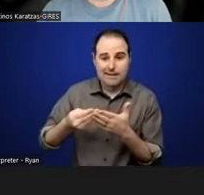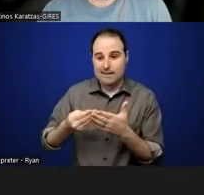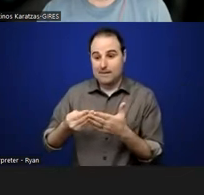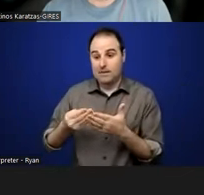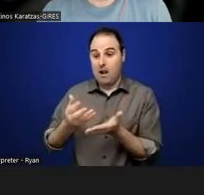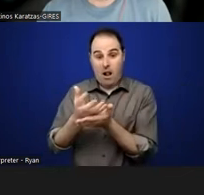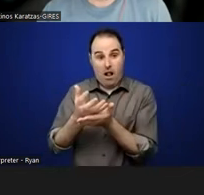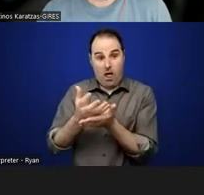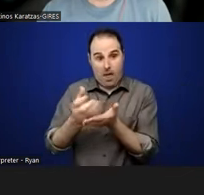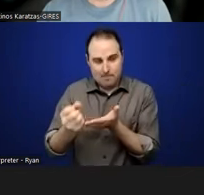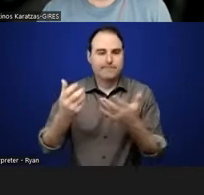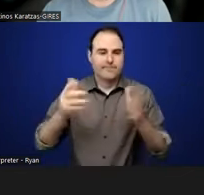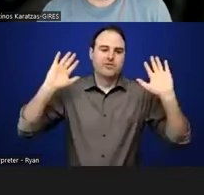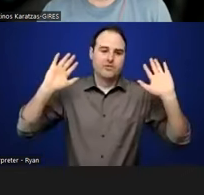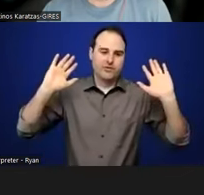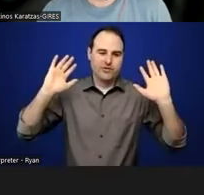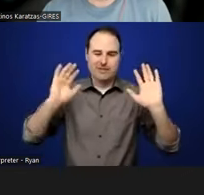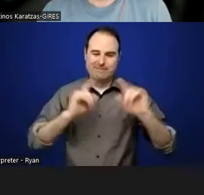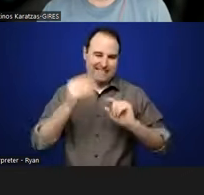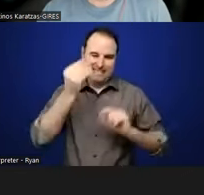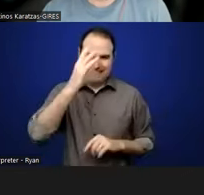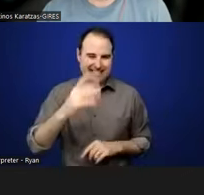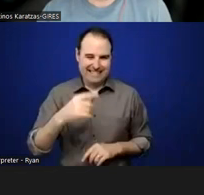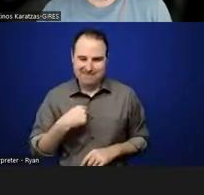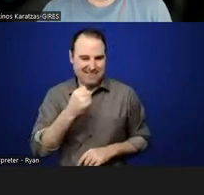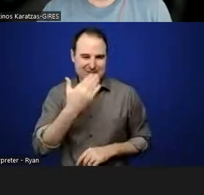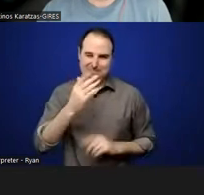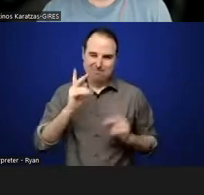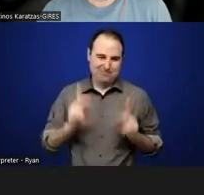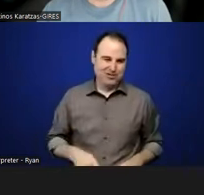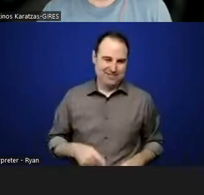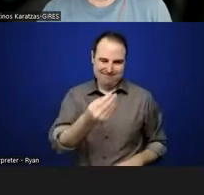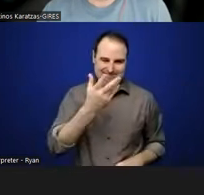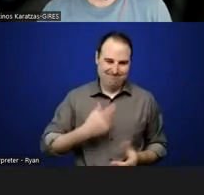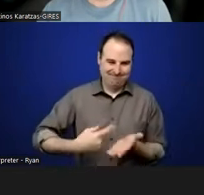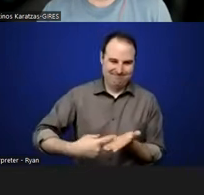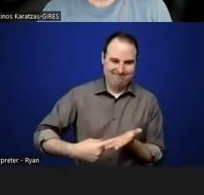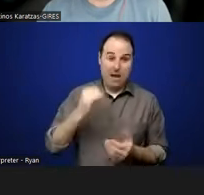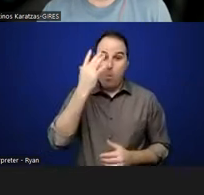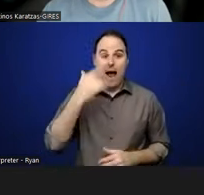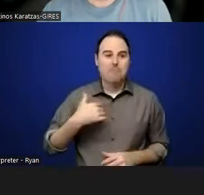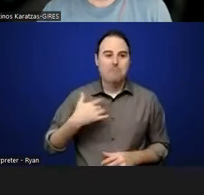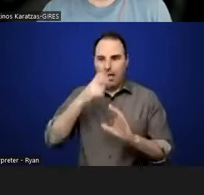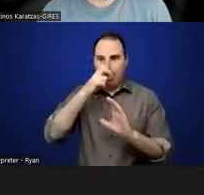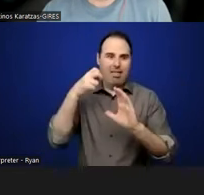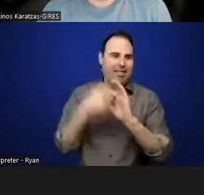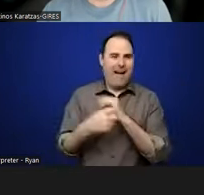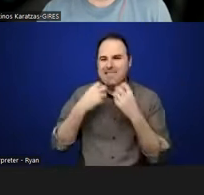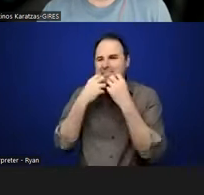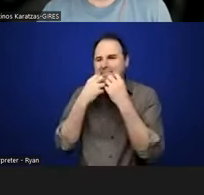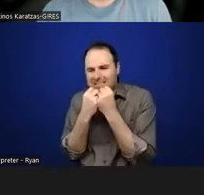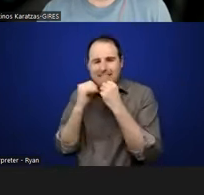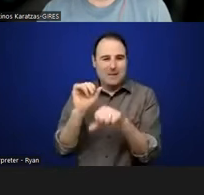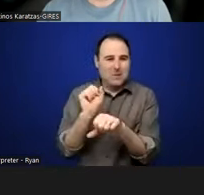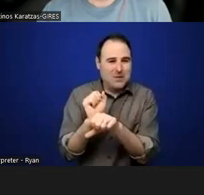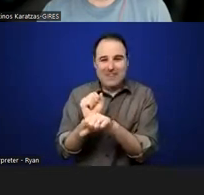But I'm also not a very good person to talk about that with, because what happens is I fall so deeply in love with who I'm working with and what's happening,